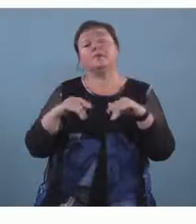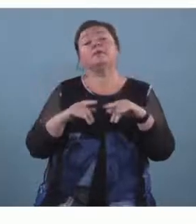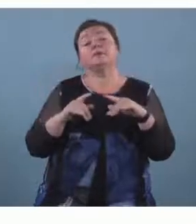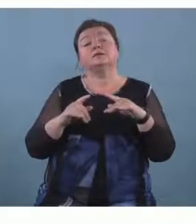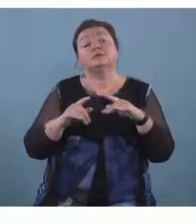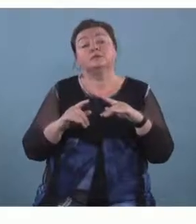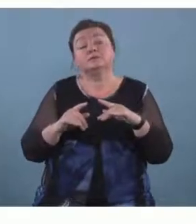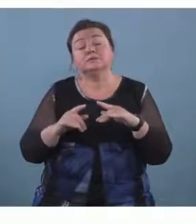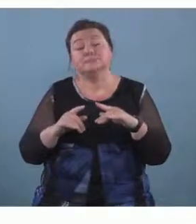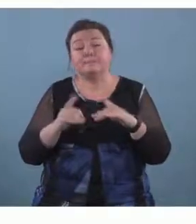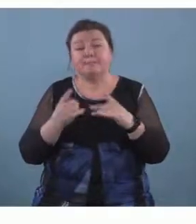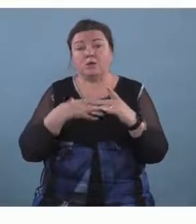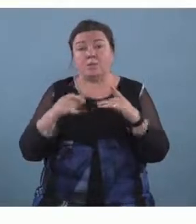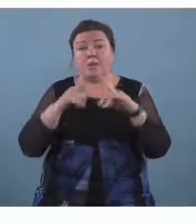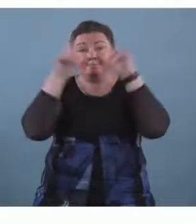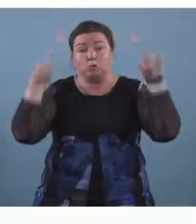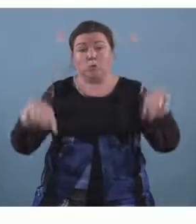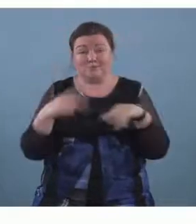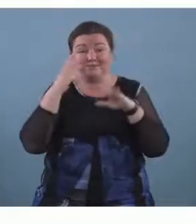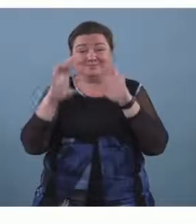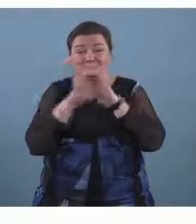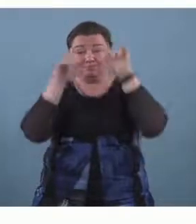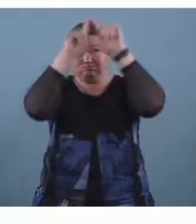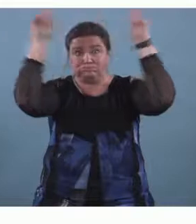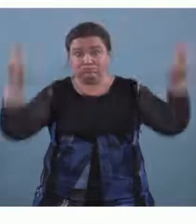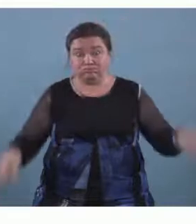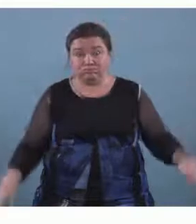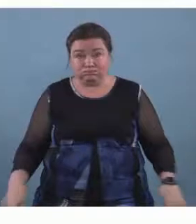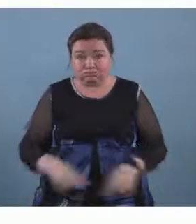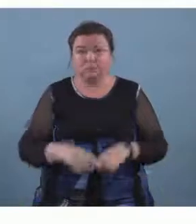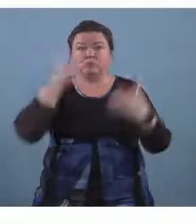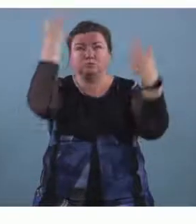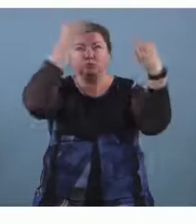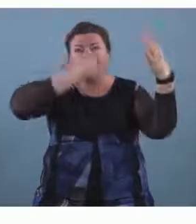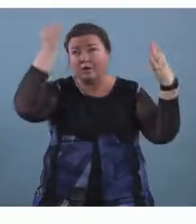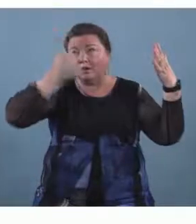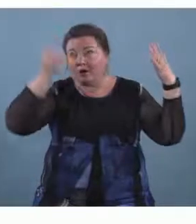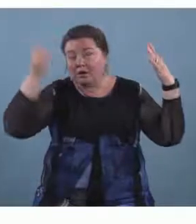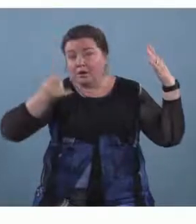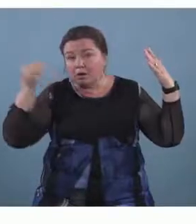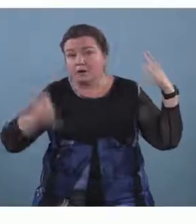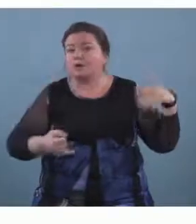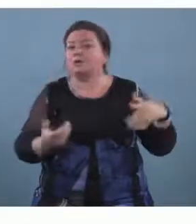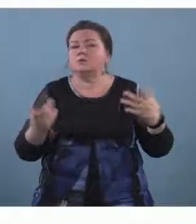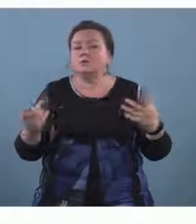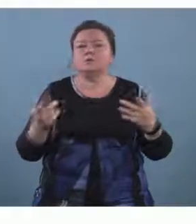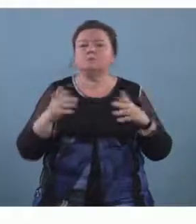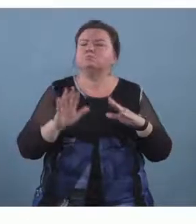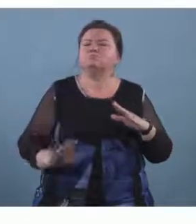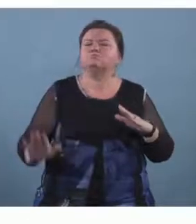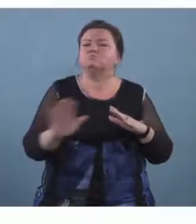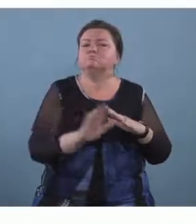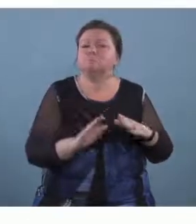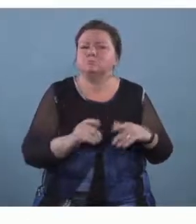white board as you can see in the photograph we would draw visually um what kind of apps we are using